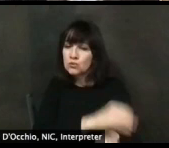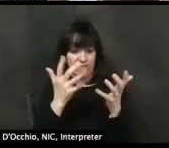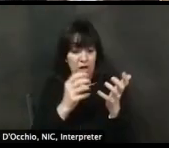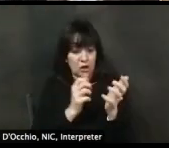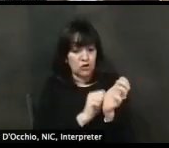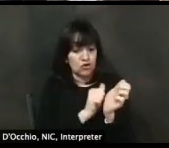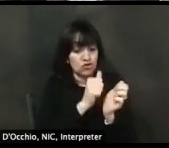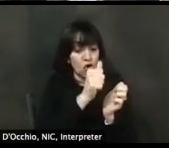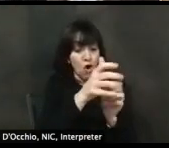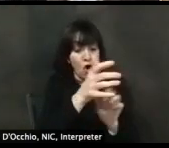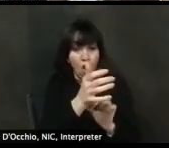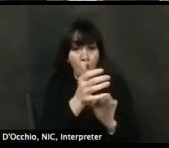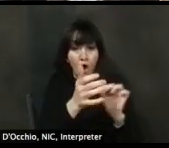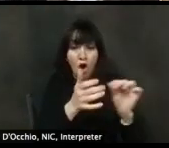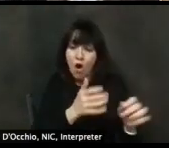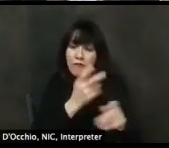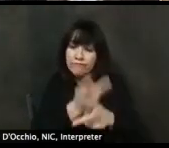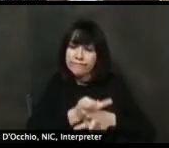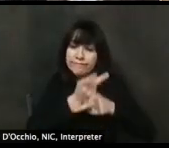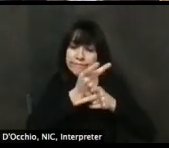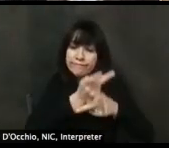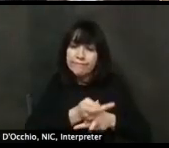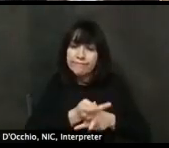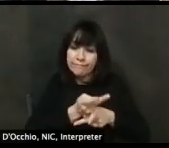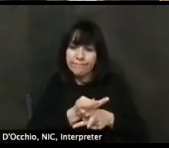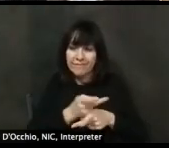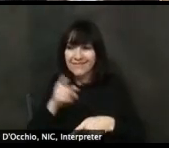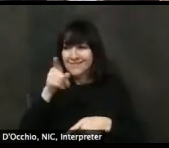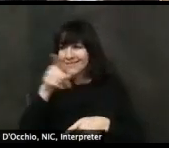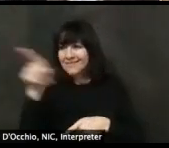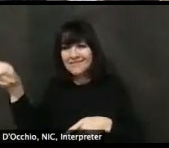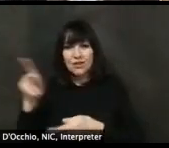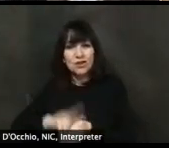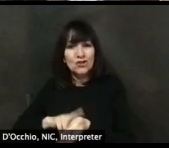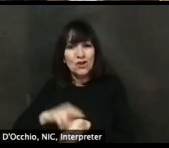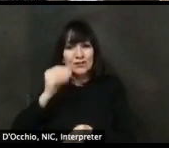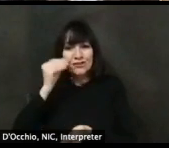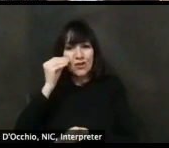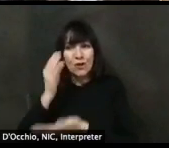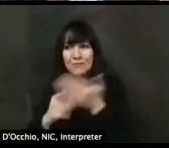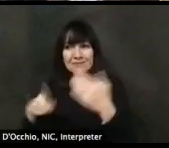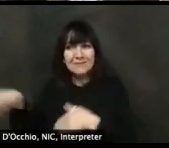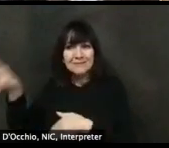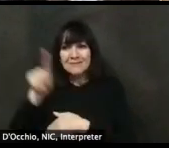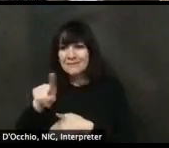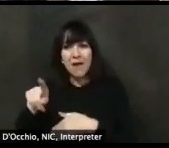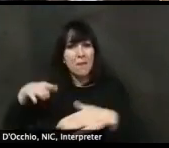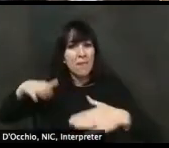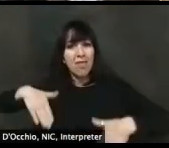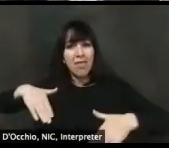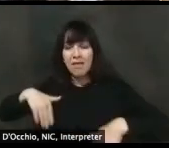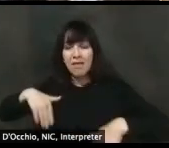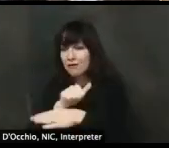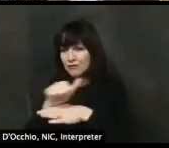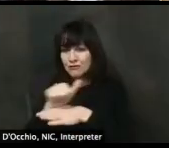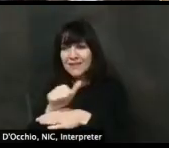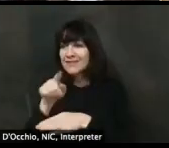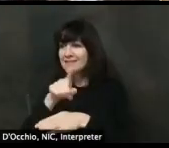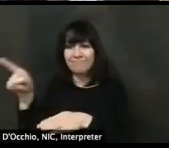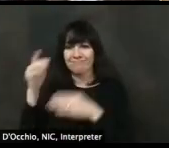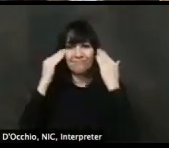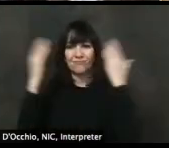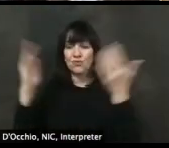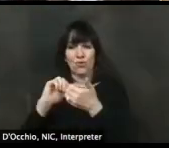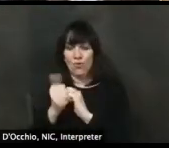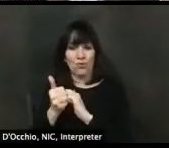but there's, uh, needed to be a lot of training in, in long-term care to make sure that it is, um, that it is used effectively